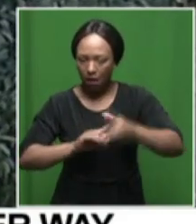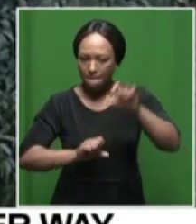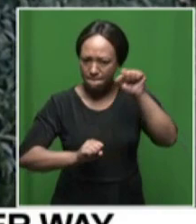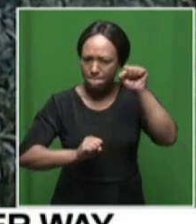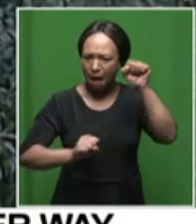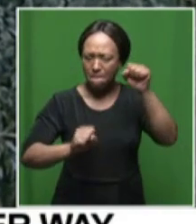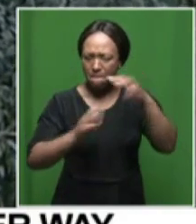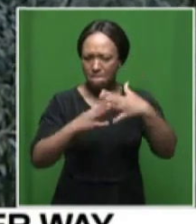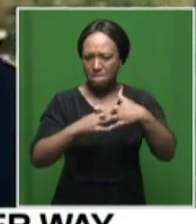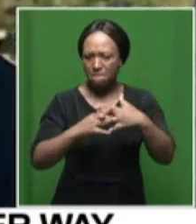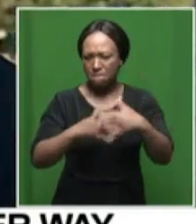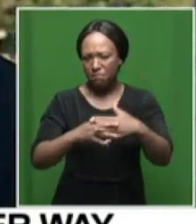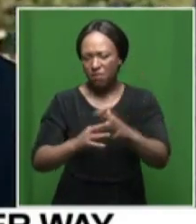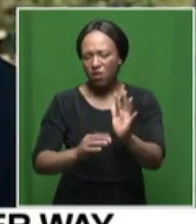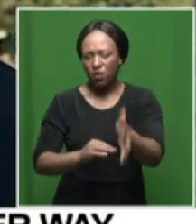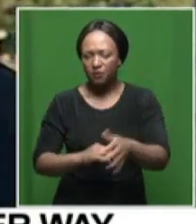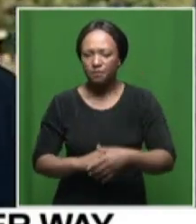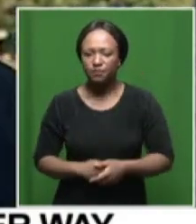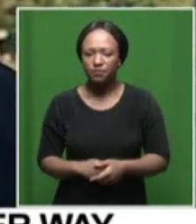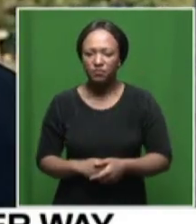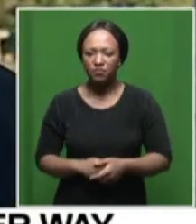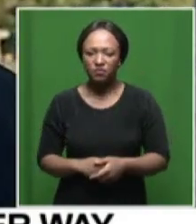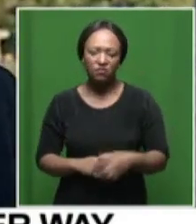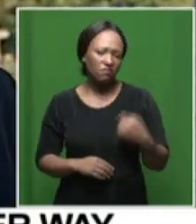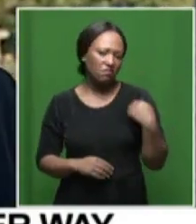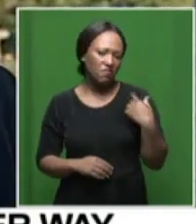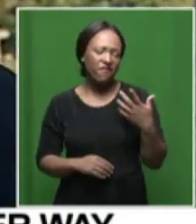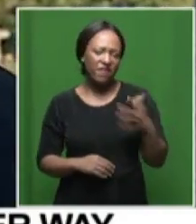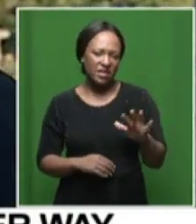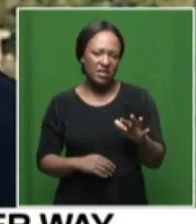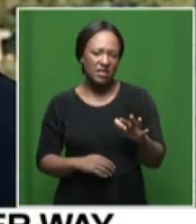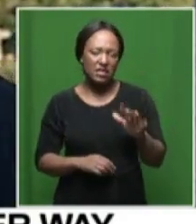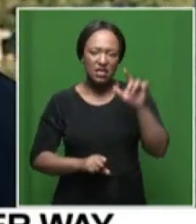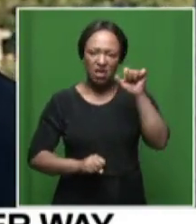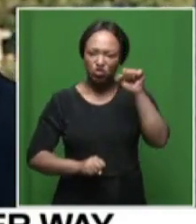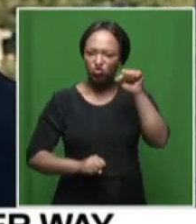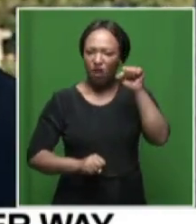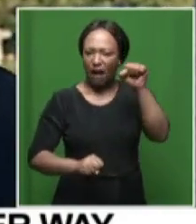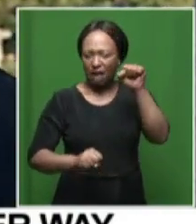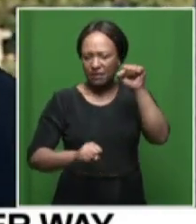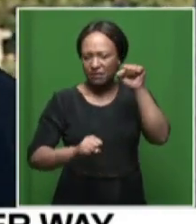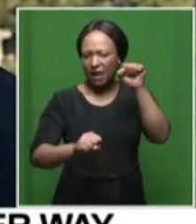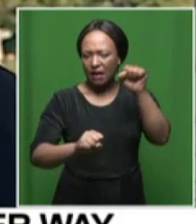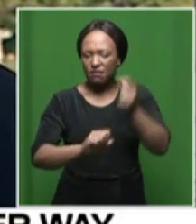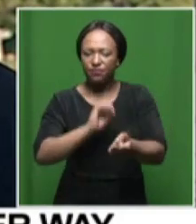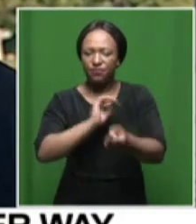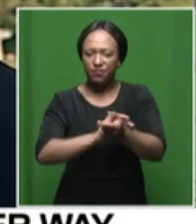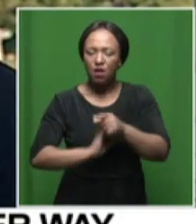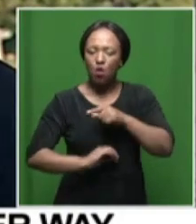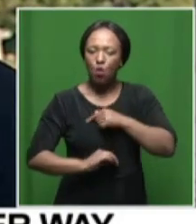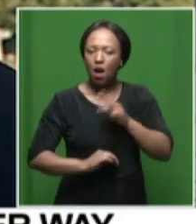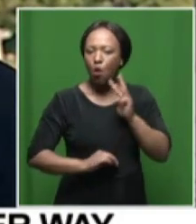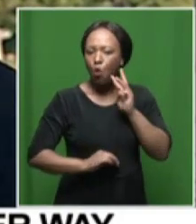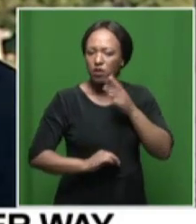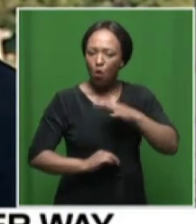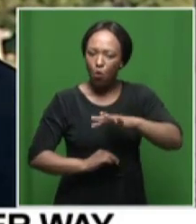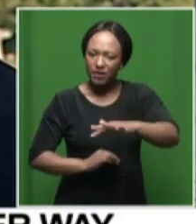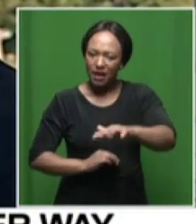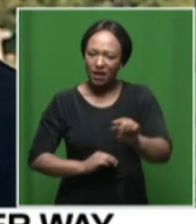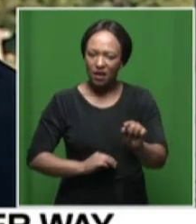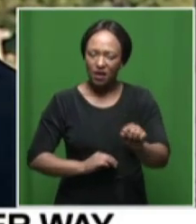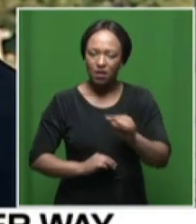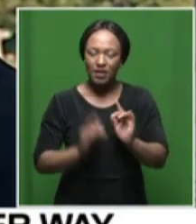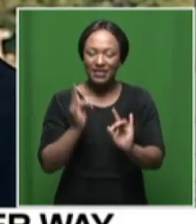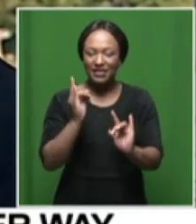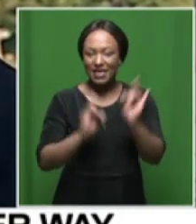inundated with different pickets and stuff and and strikes about water because currently it seems that the city does not have